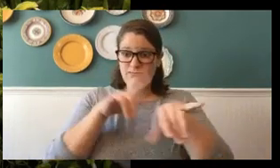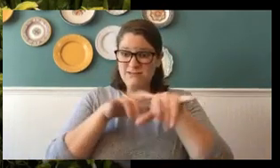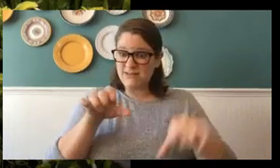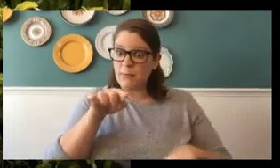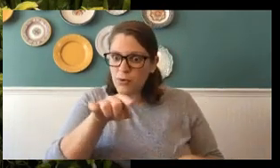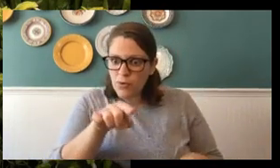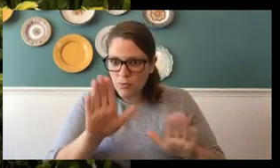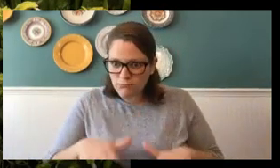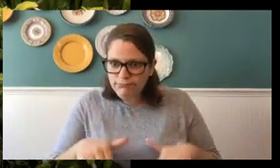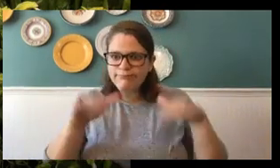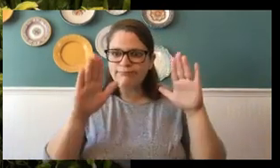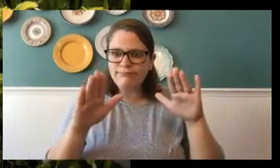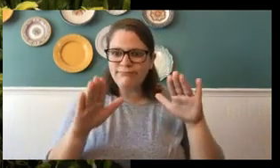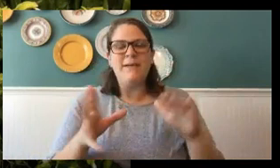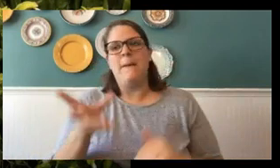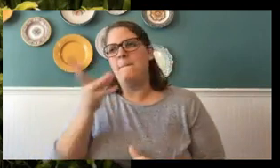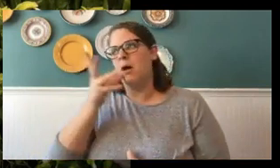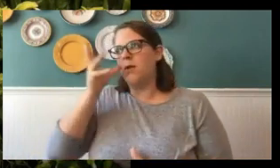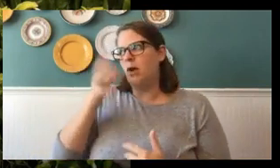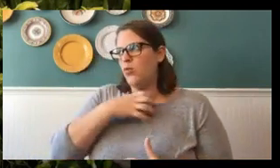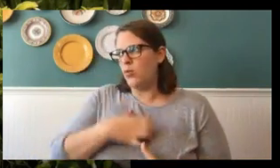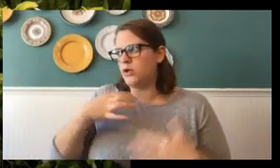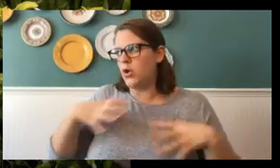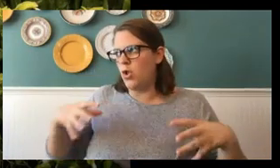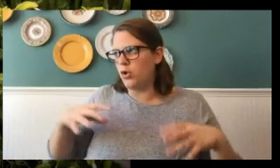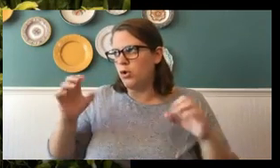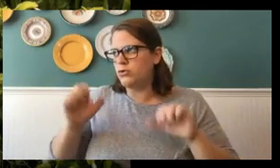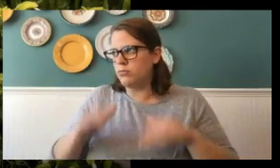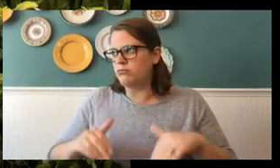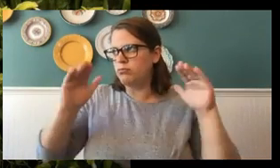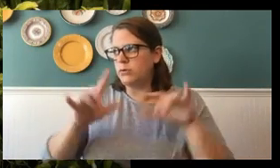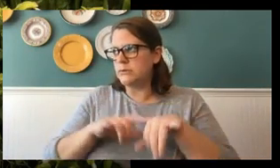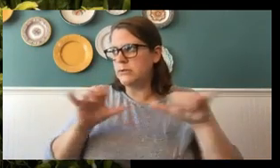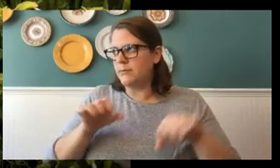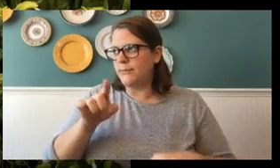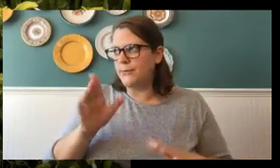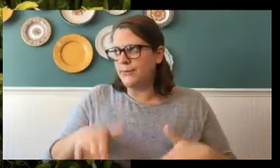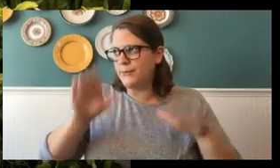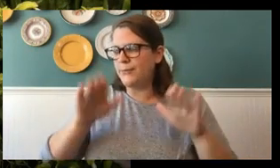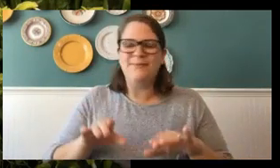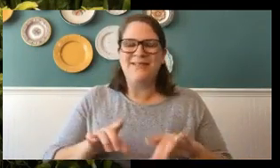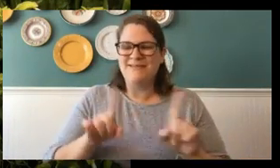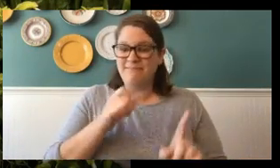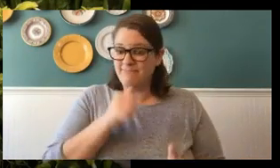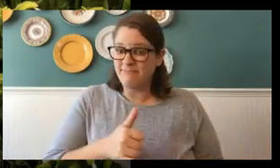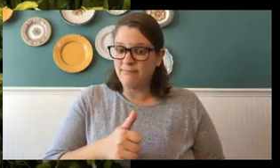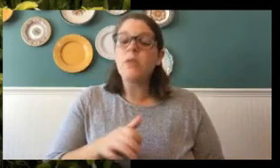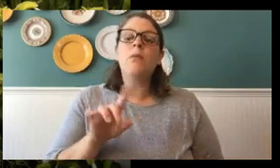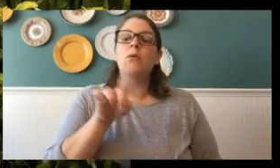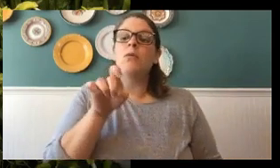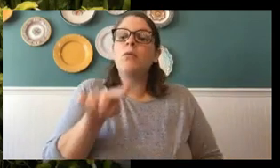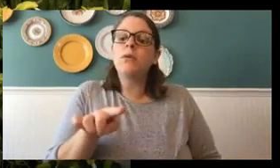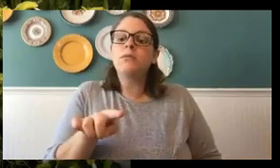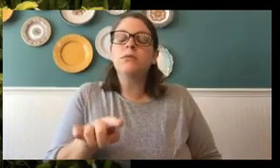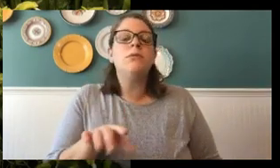your moms and dad wish your clothes would grow with you, but they absolutely do not. But what about this? When you grow, does your skin